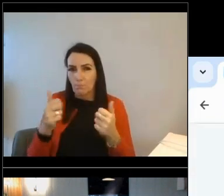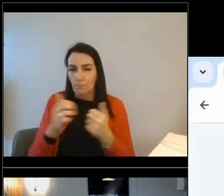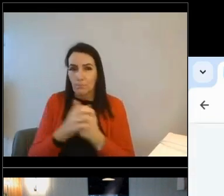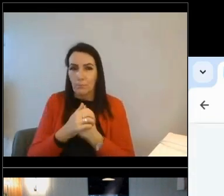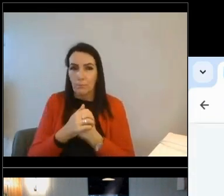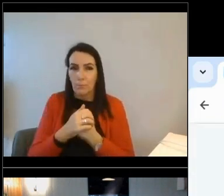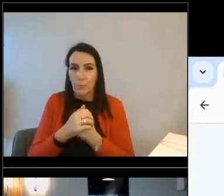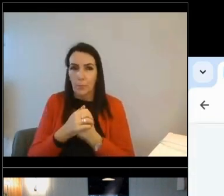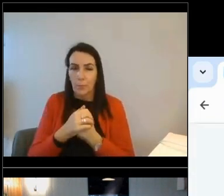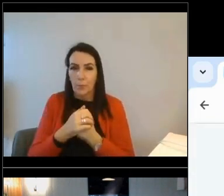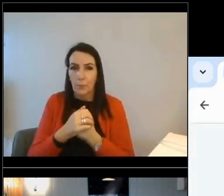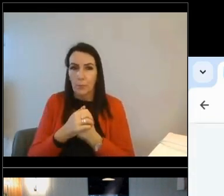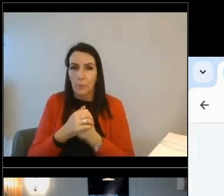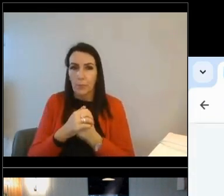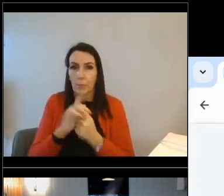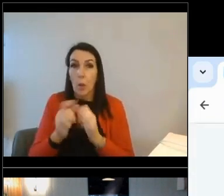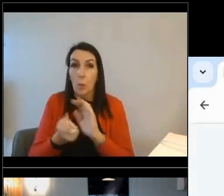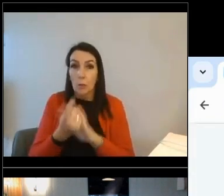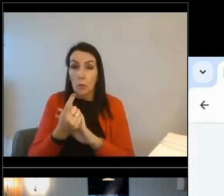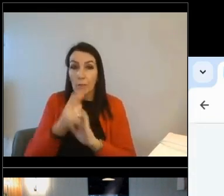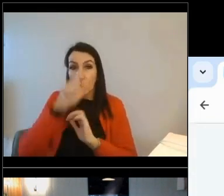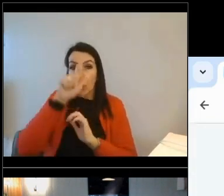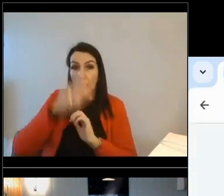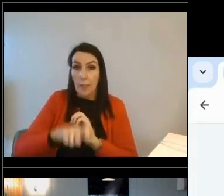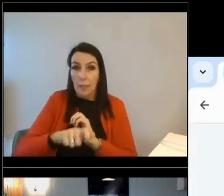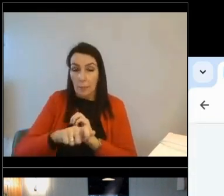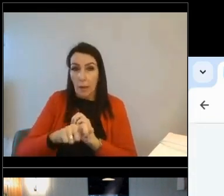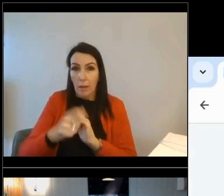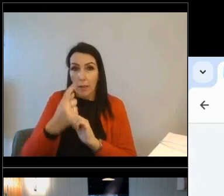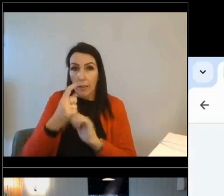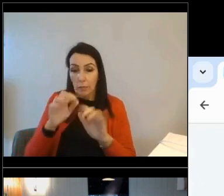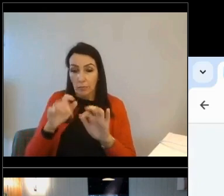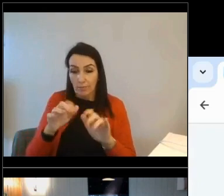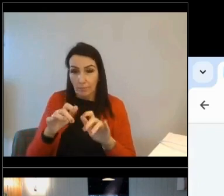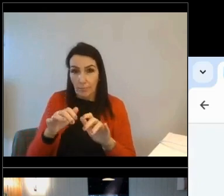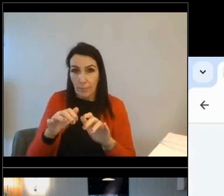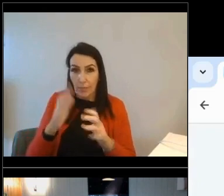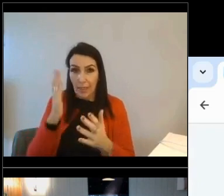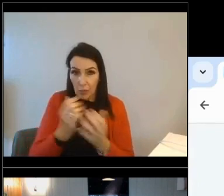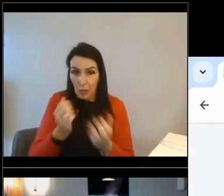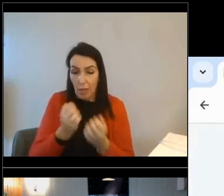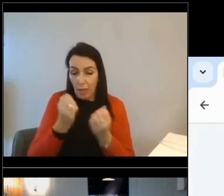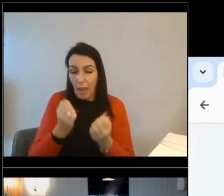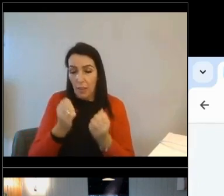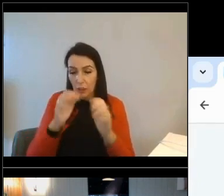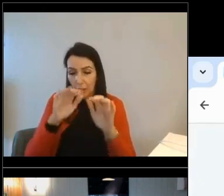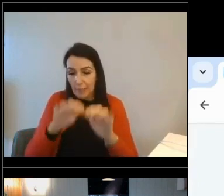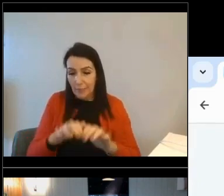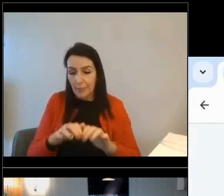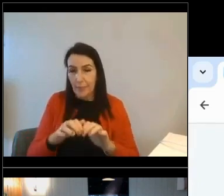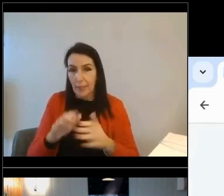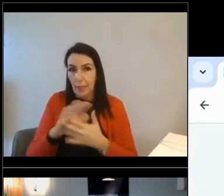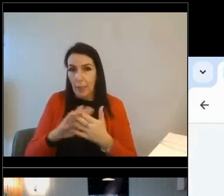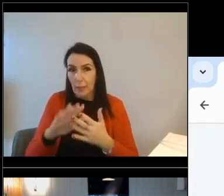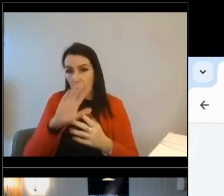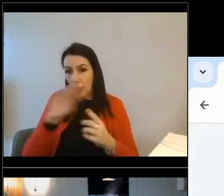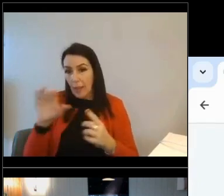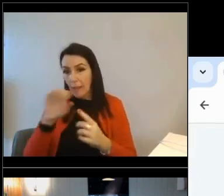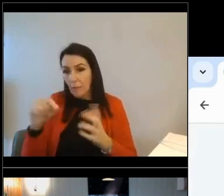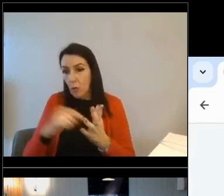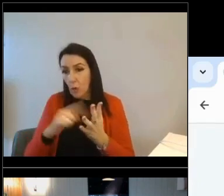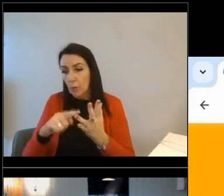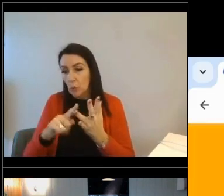then there is the opportunity for the customer to enter their actual energy usage, and that will inform the tool for the next section.